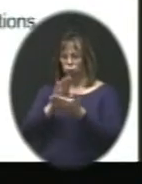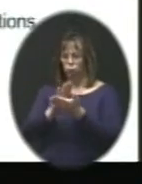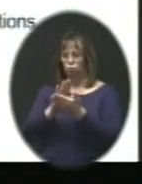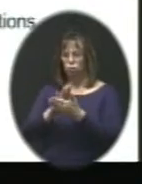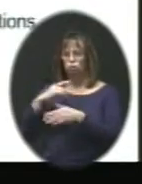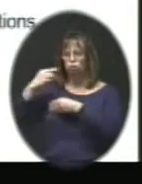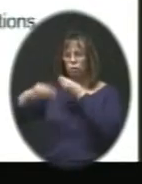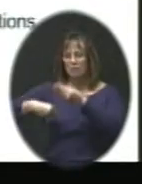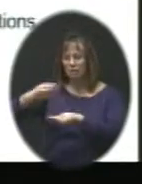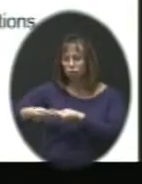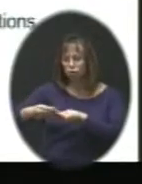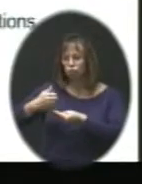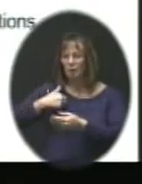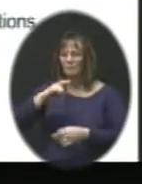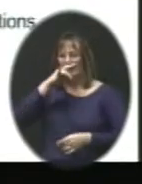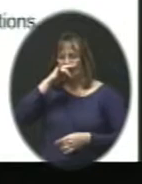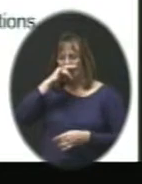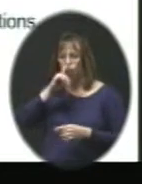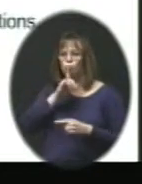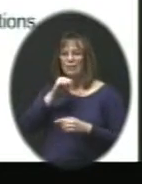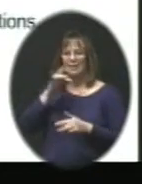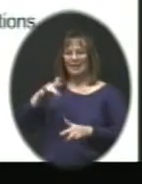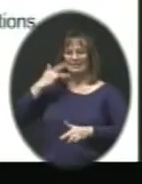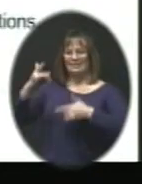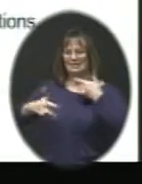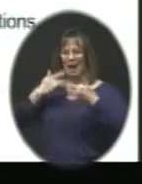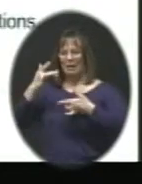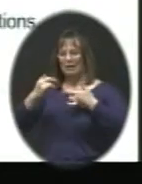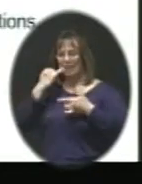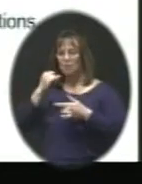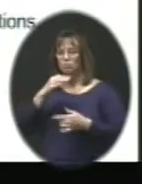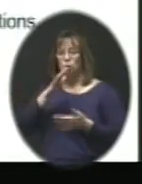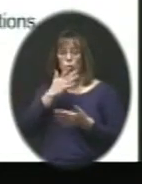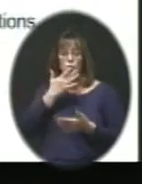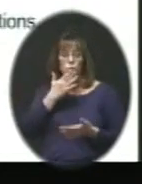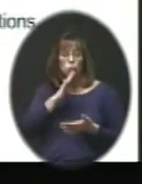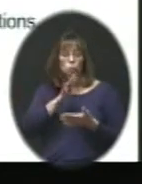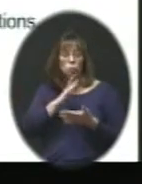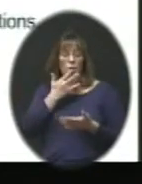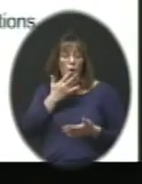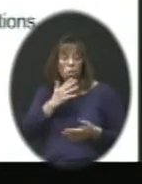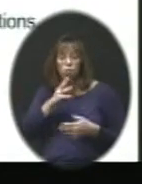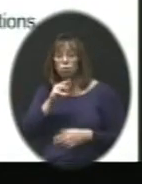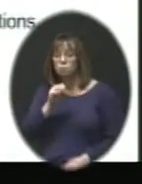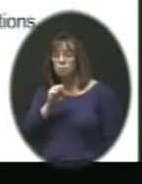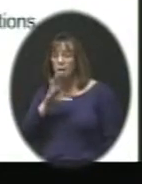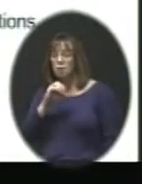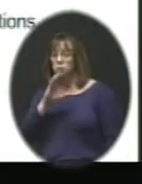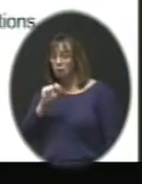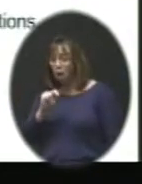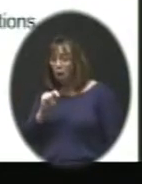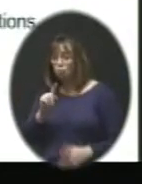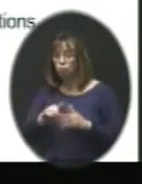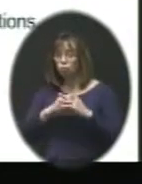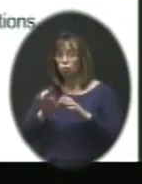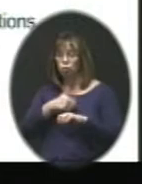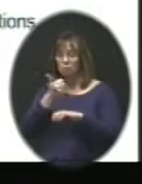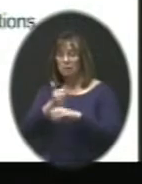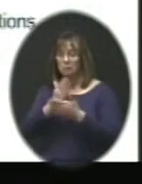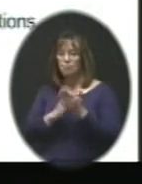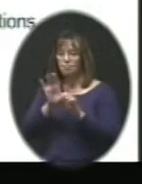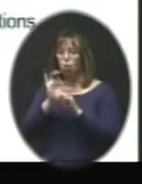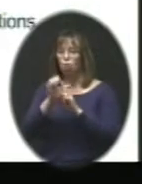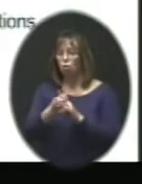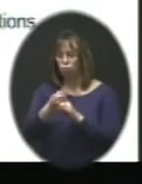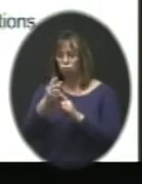traditions to get kids really excited. What are the school colors going to be? What's the school mascot going to be? They'll start to set some culture